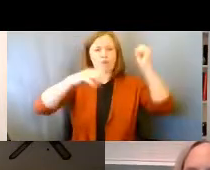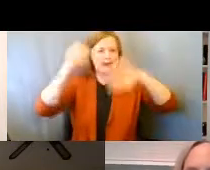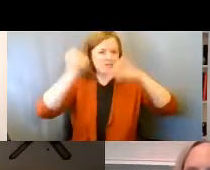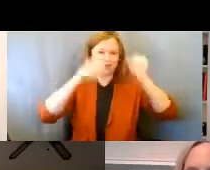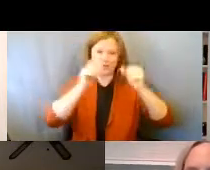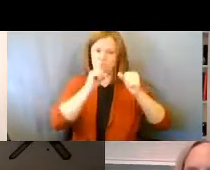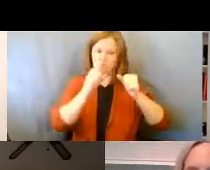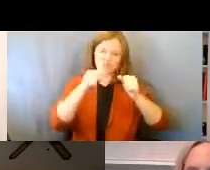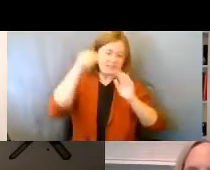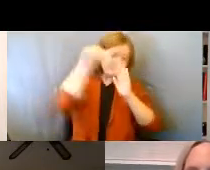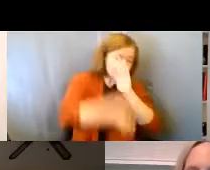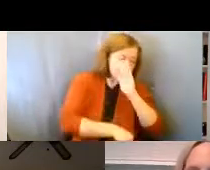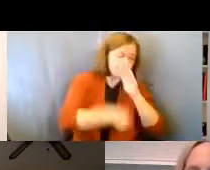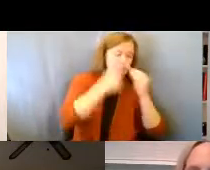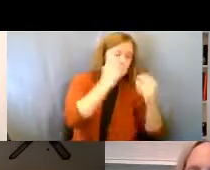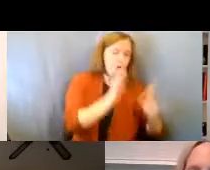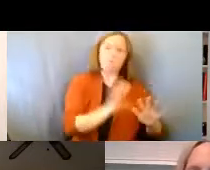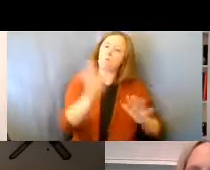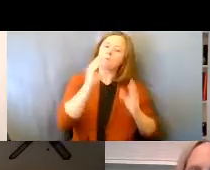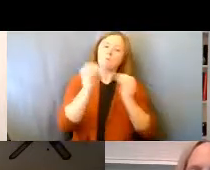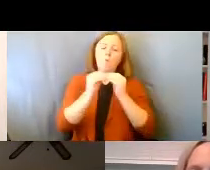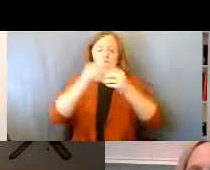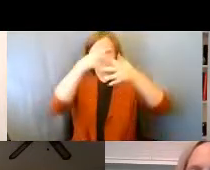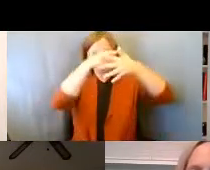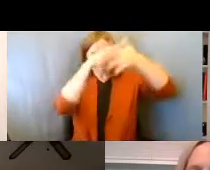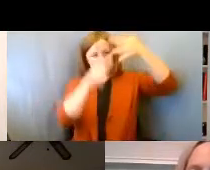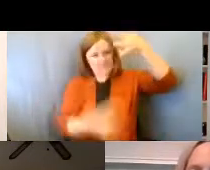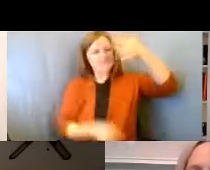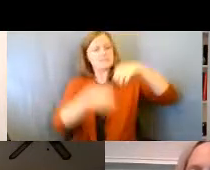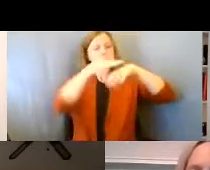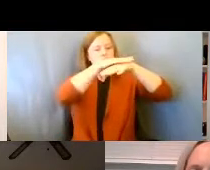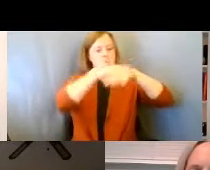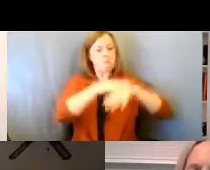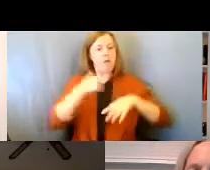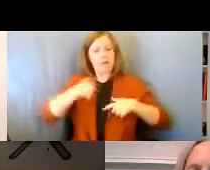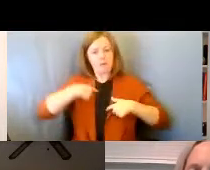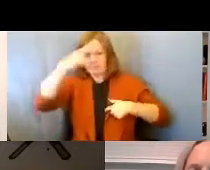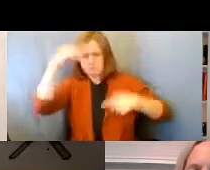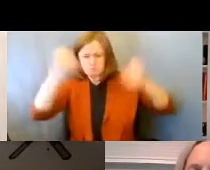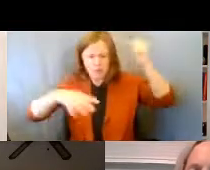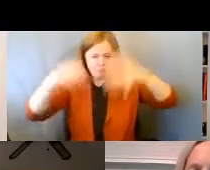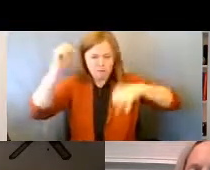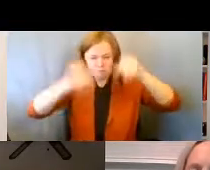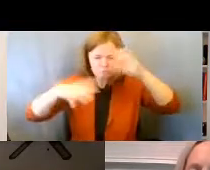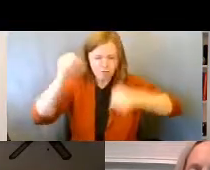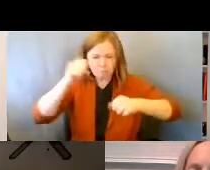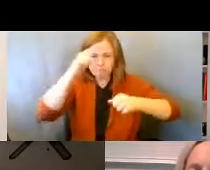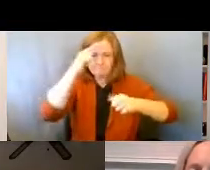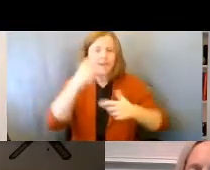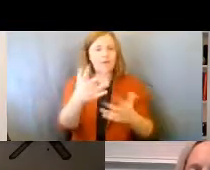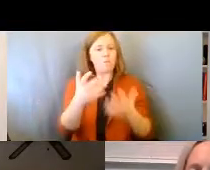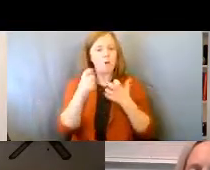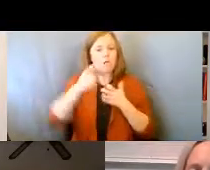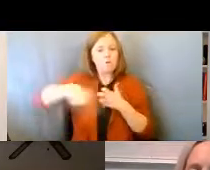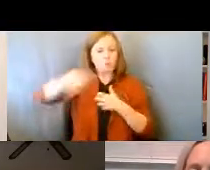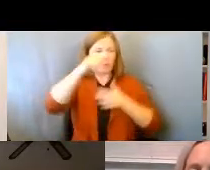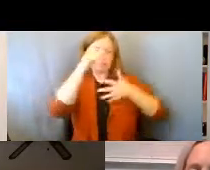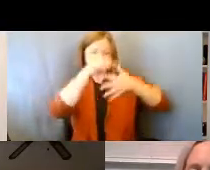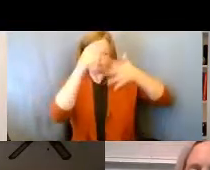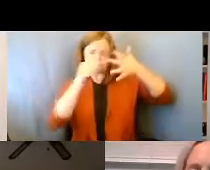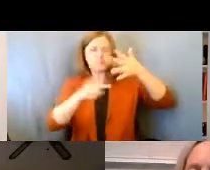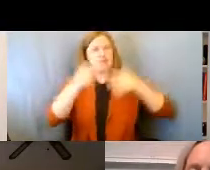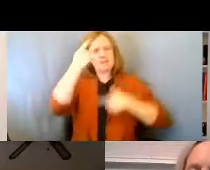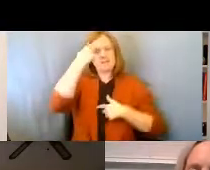as we go through these lists and as we look at different things, I really want you to be thinking about your